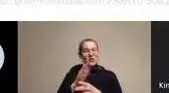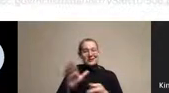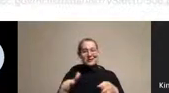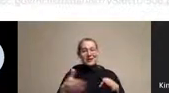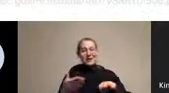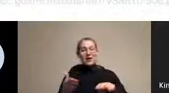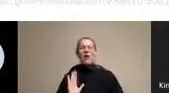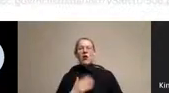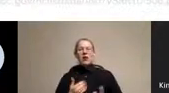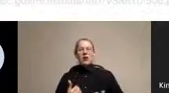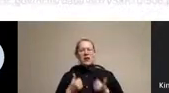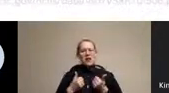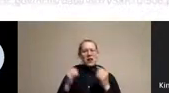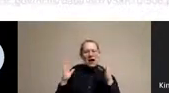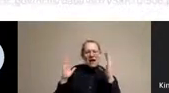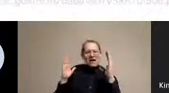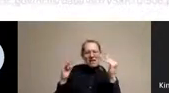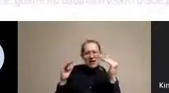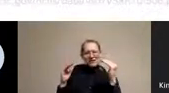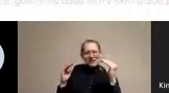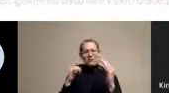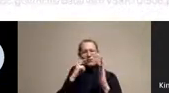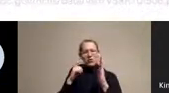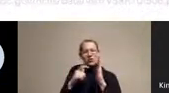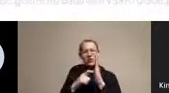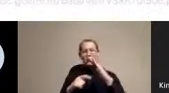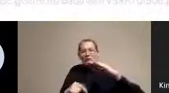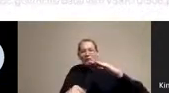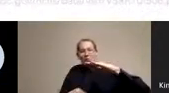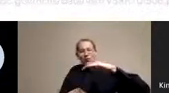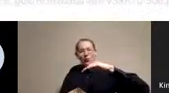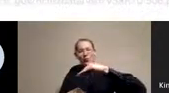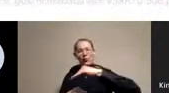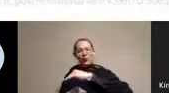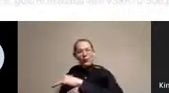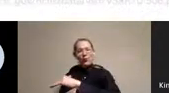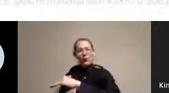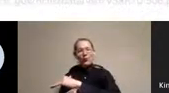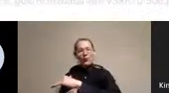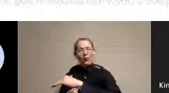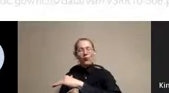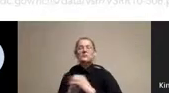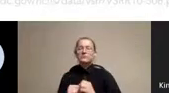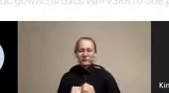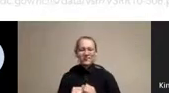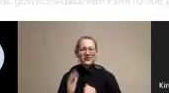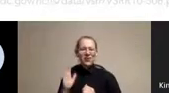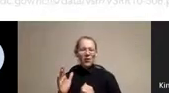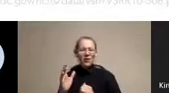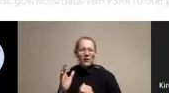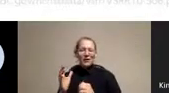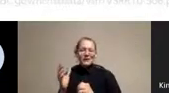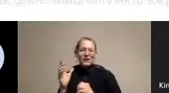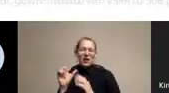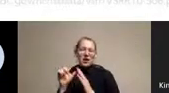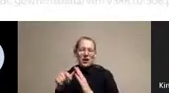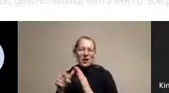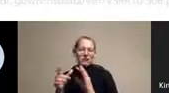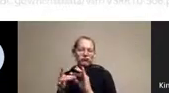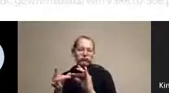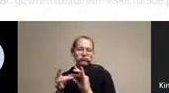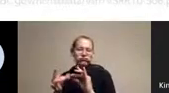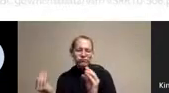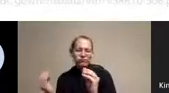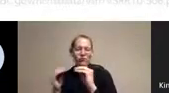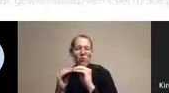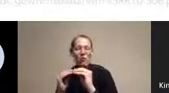expectancy, and she's tailing off of life expectancy with an aggregate loss of life expectancy, which I'll get to in a second. So overall, there's been a remarkable burden of